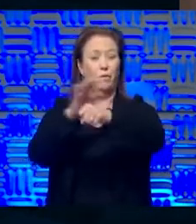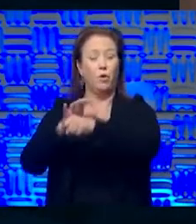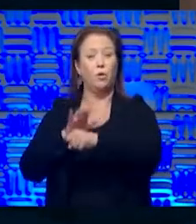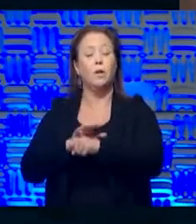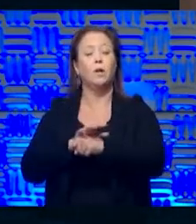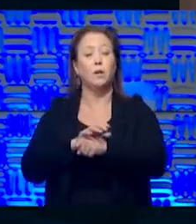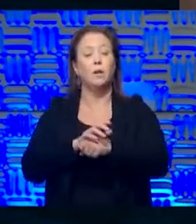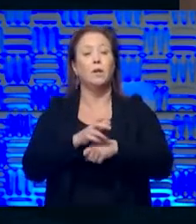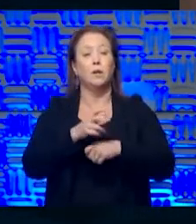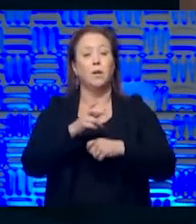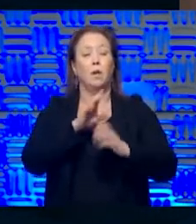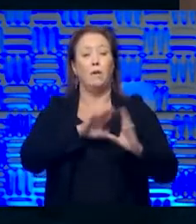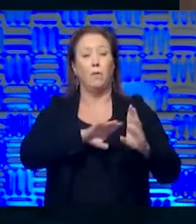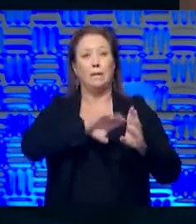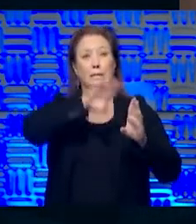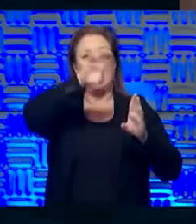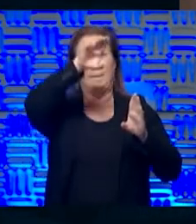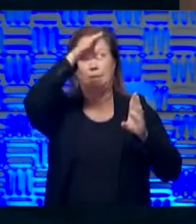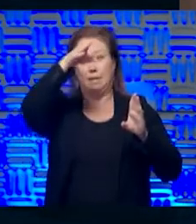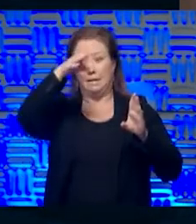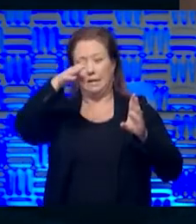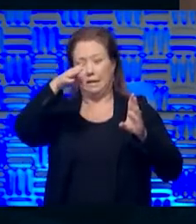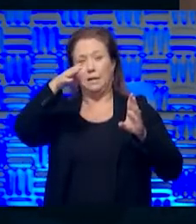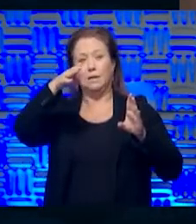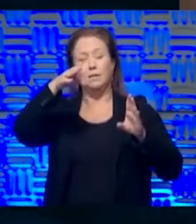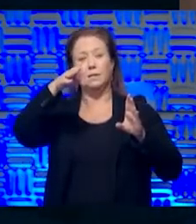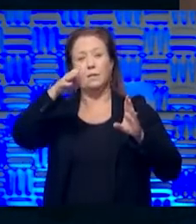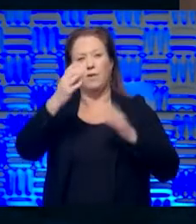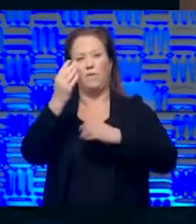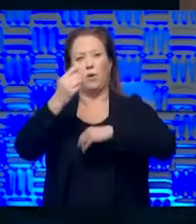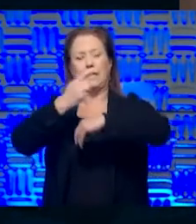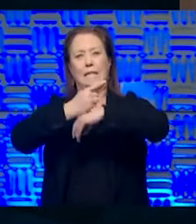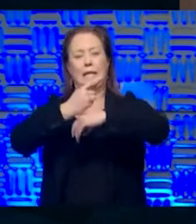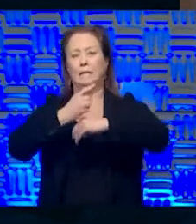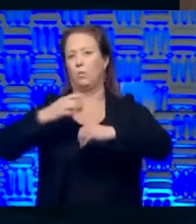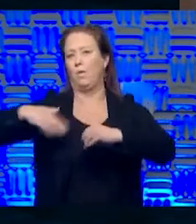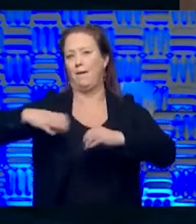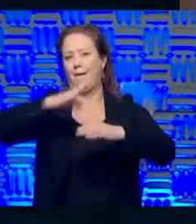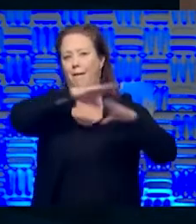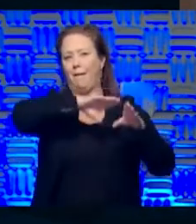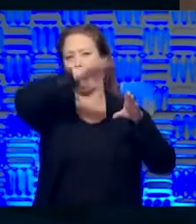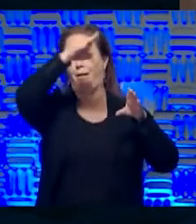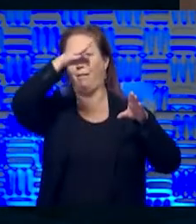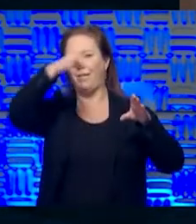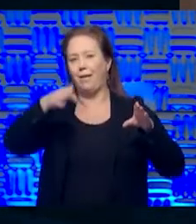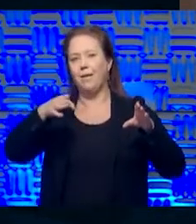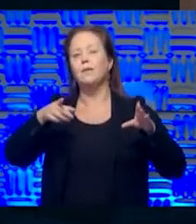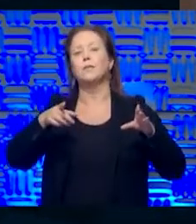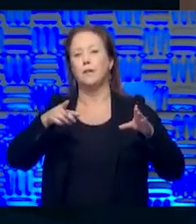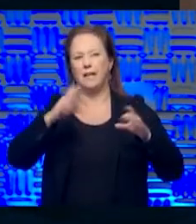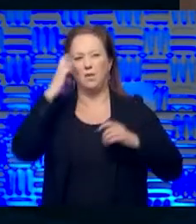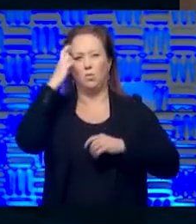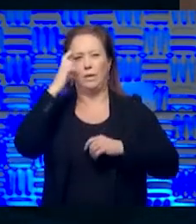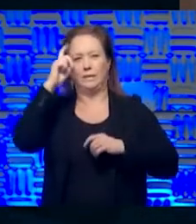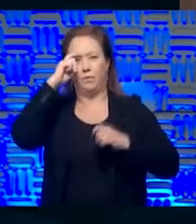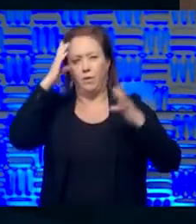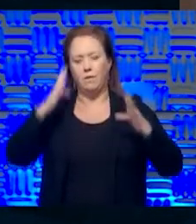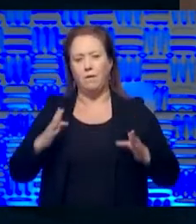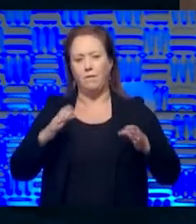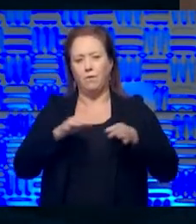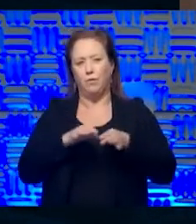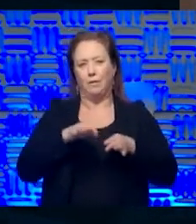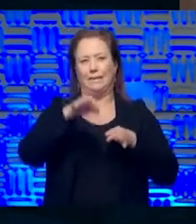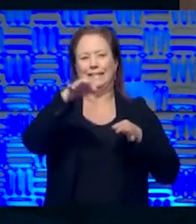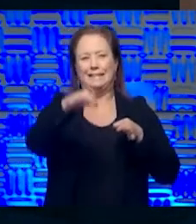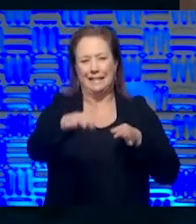routed the top of the peak and then on the back hill slide for 14 days? We're not there yet. Hence the reason for the governor's extension of